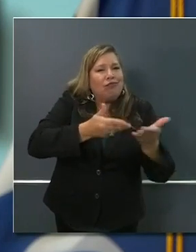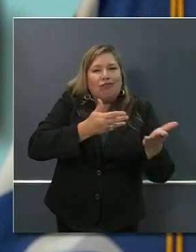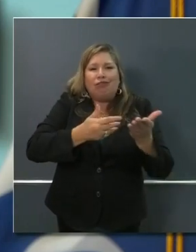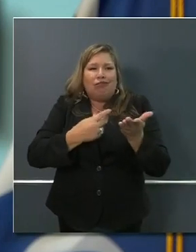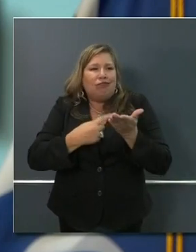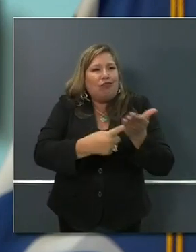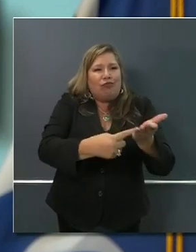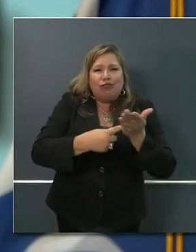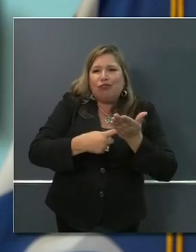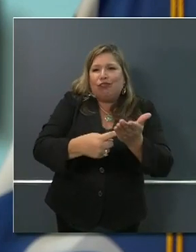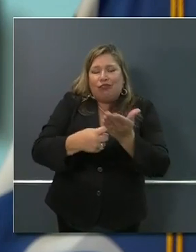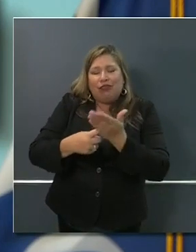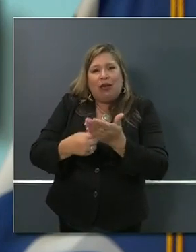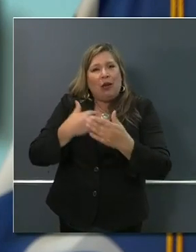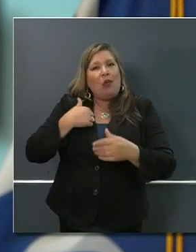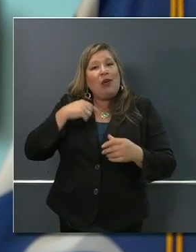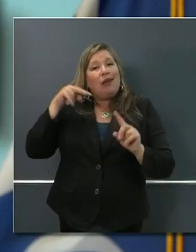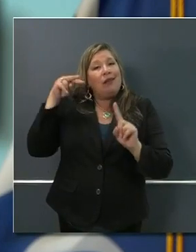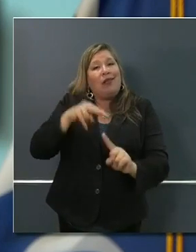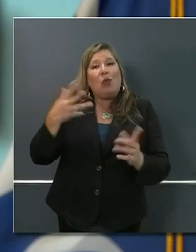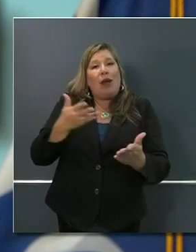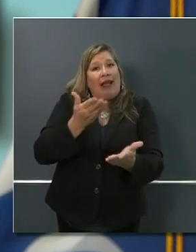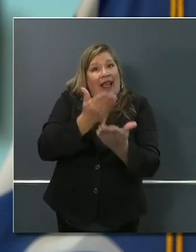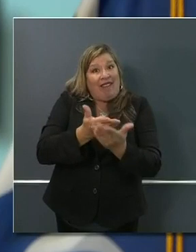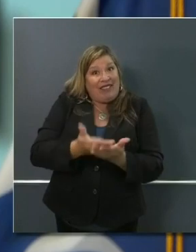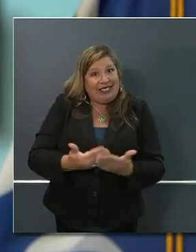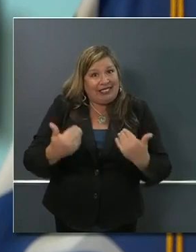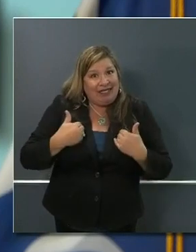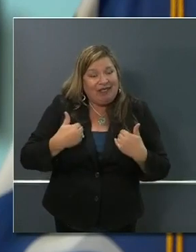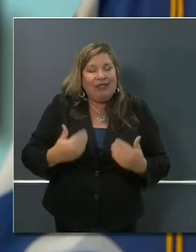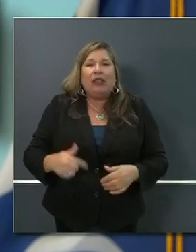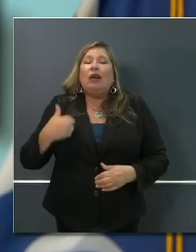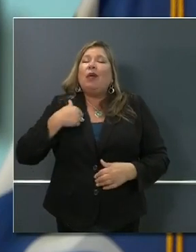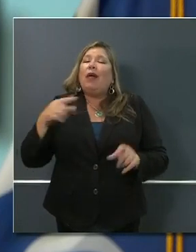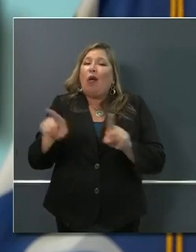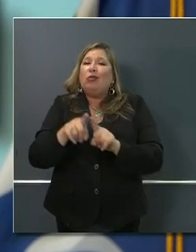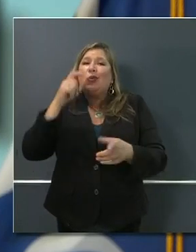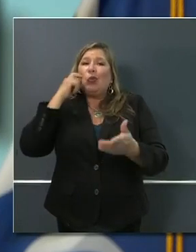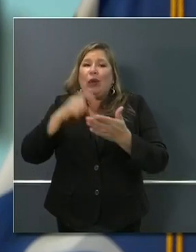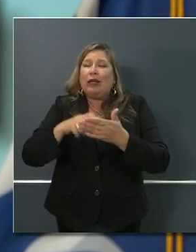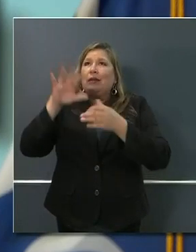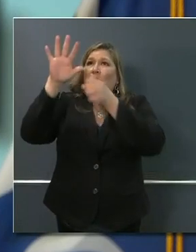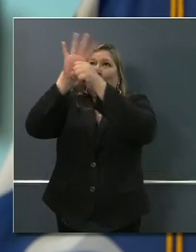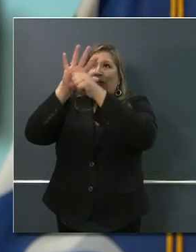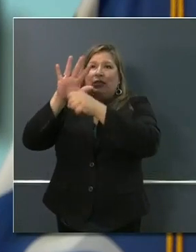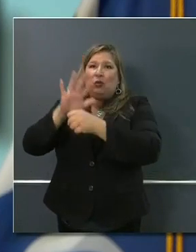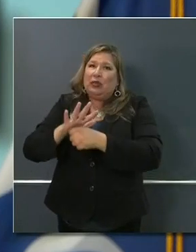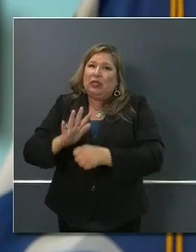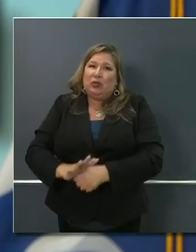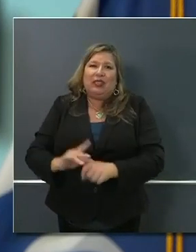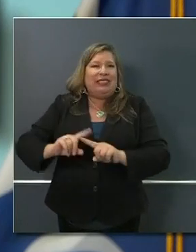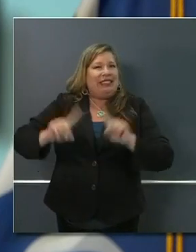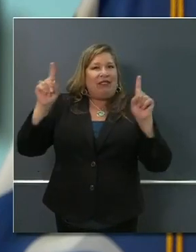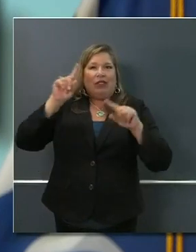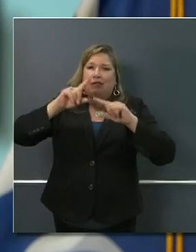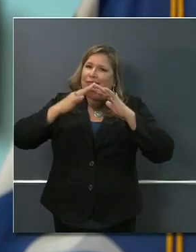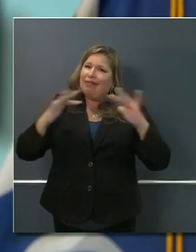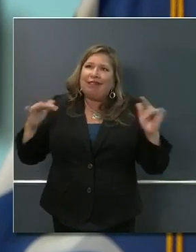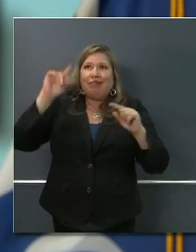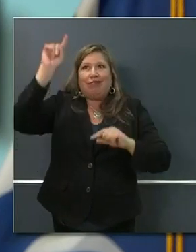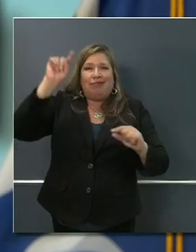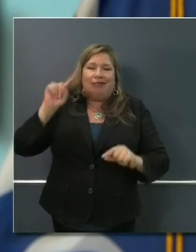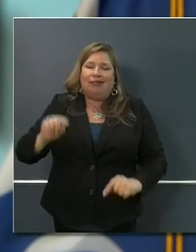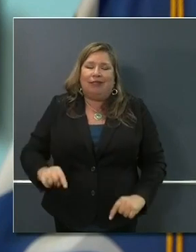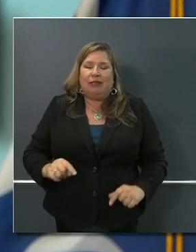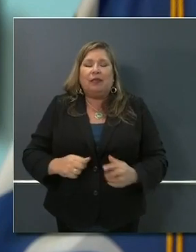interested in evidence, recognizing always regionalism, recognizing variants, but also recognizing this, and I'll close, and